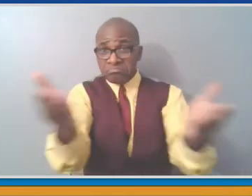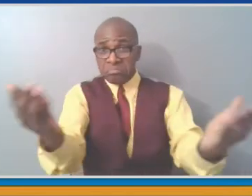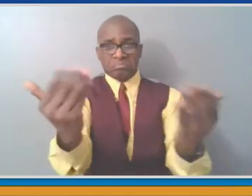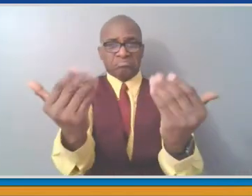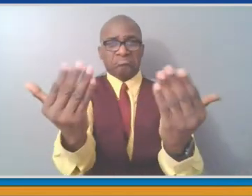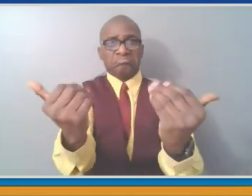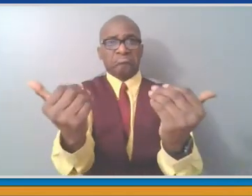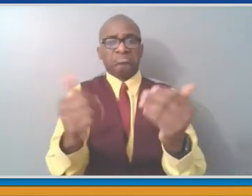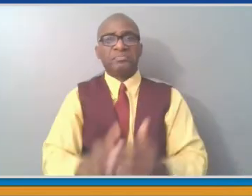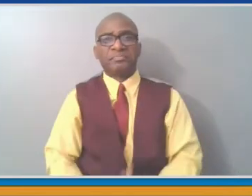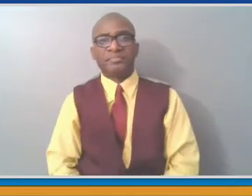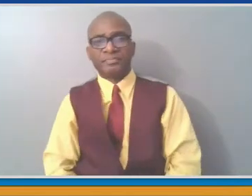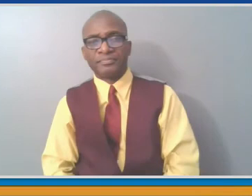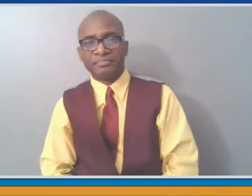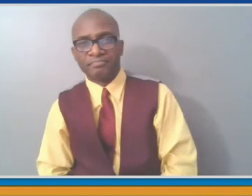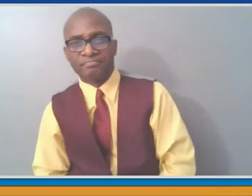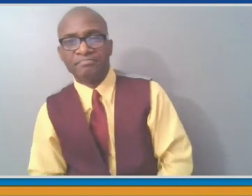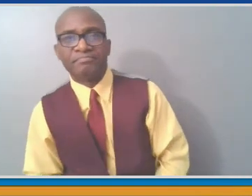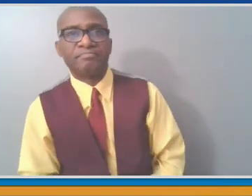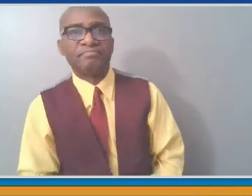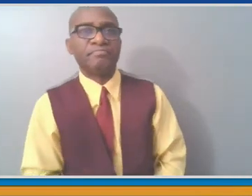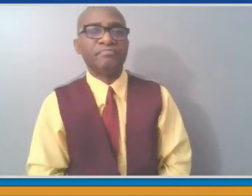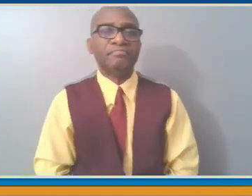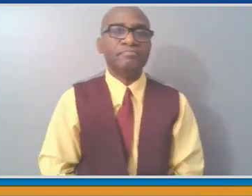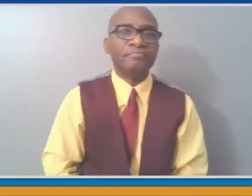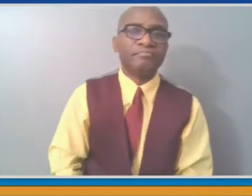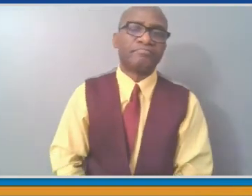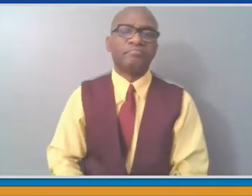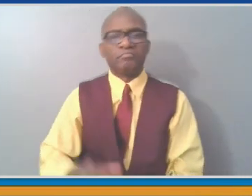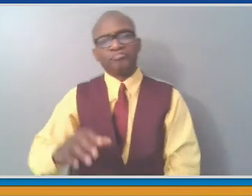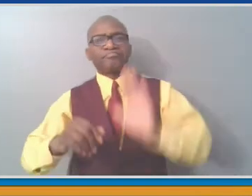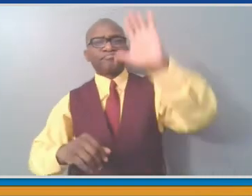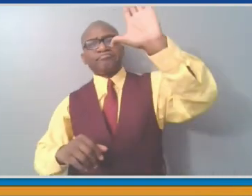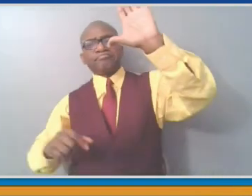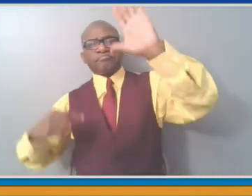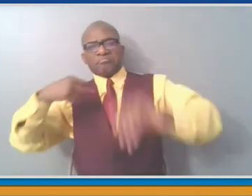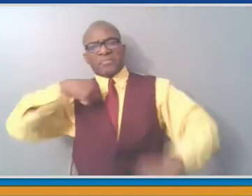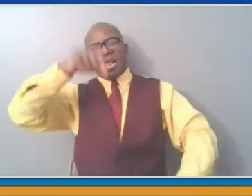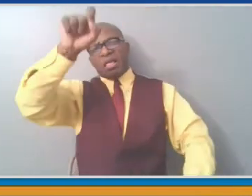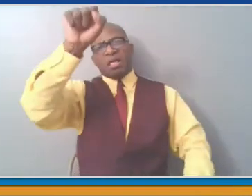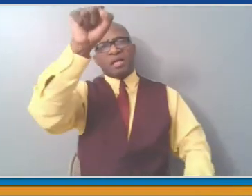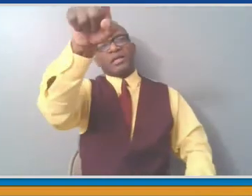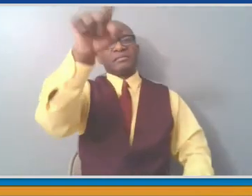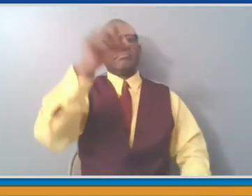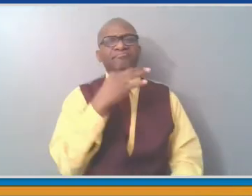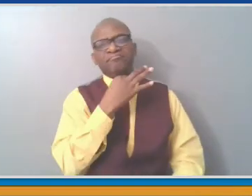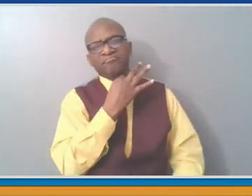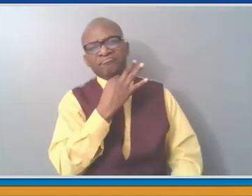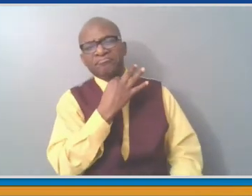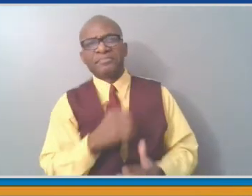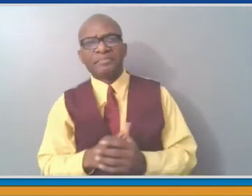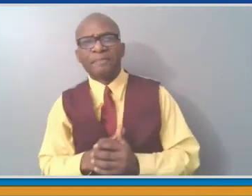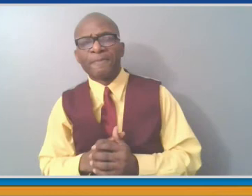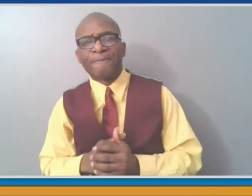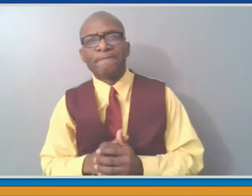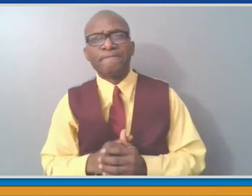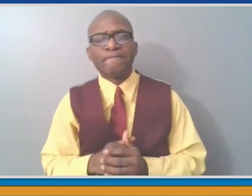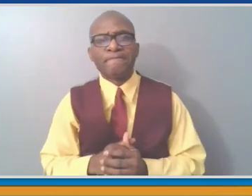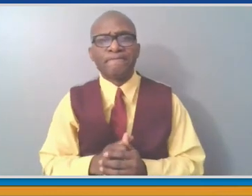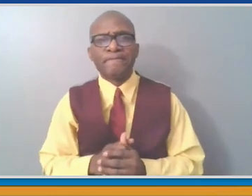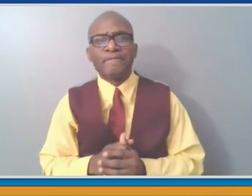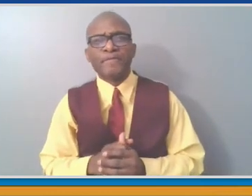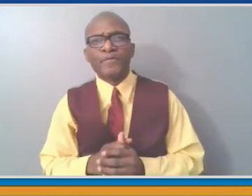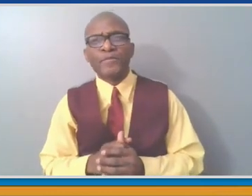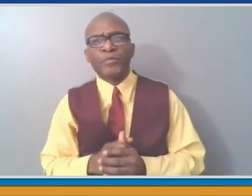News. He asks, as a partner with the state with appointments easier to come by and demand decreasing, should the county center